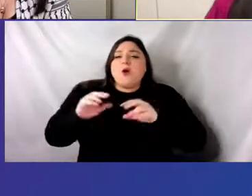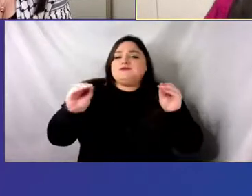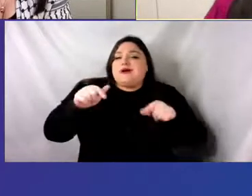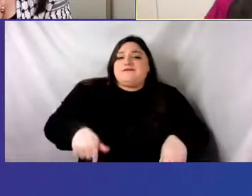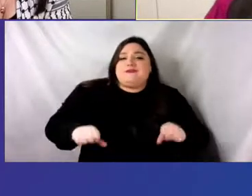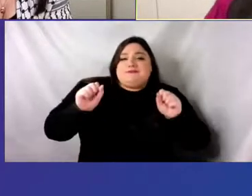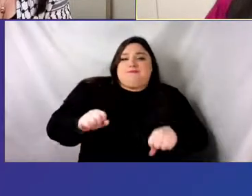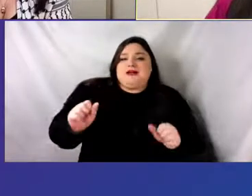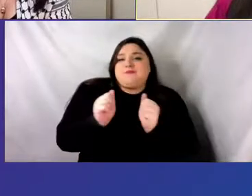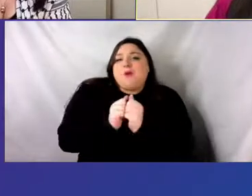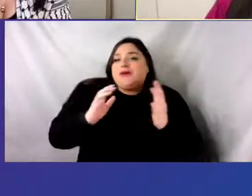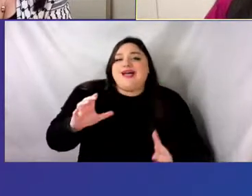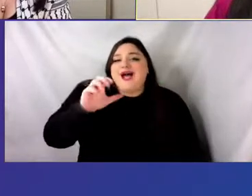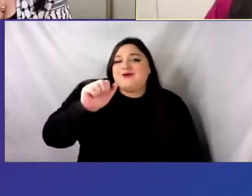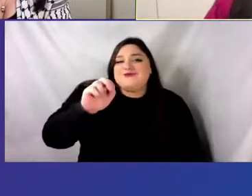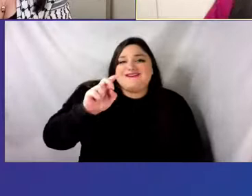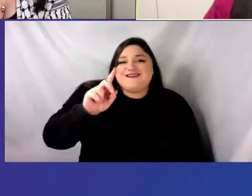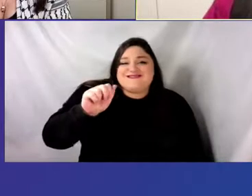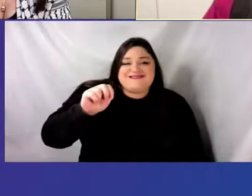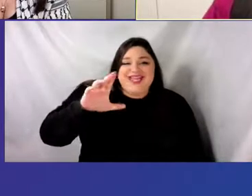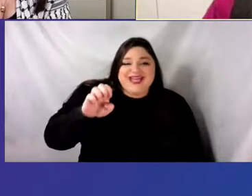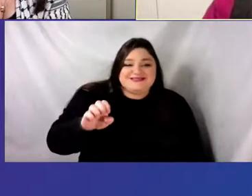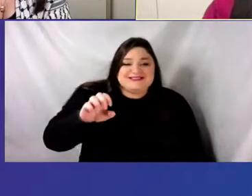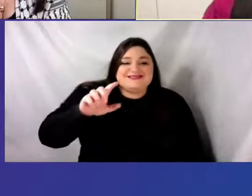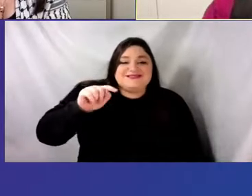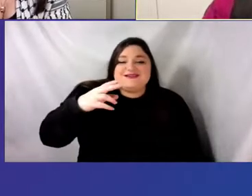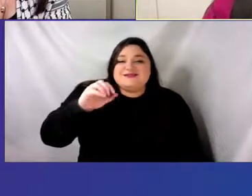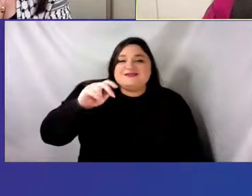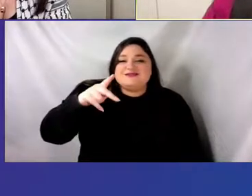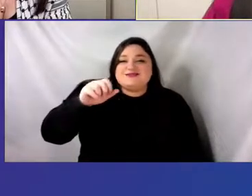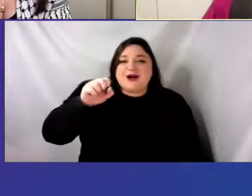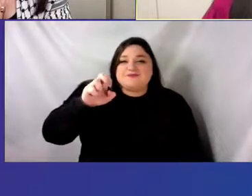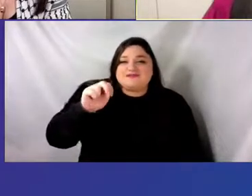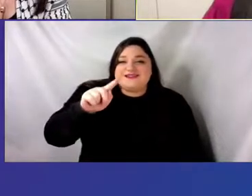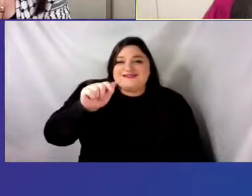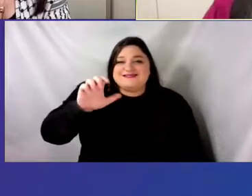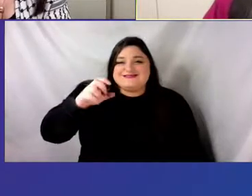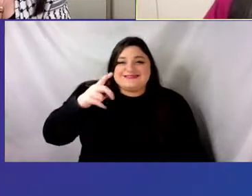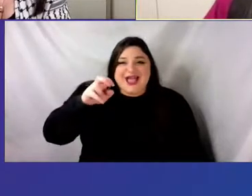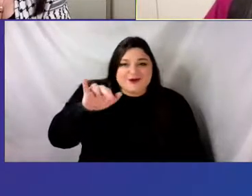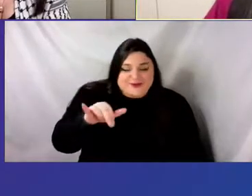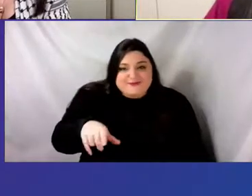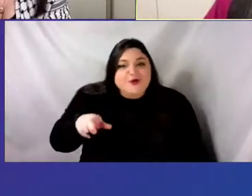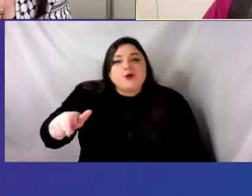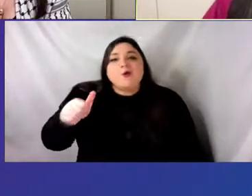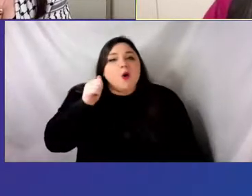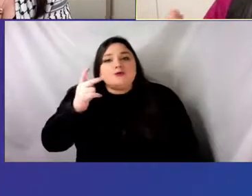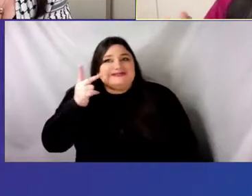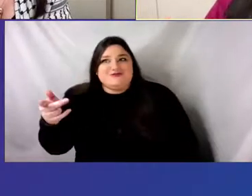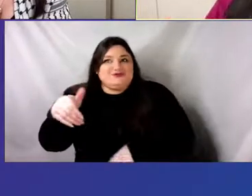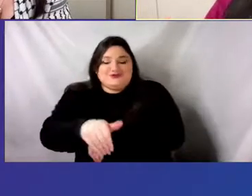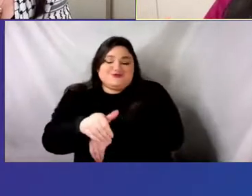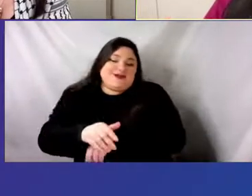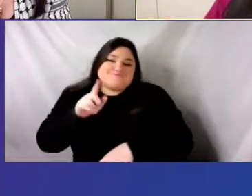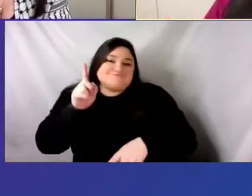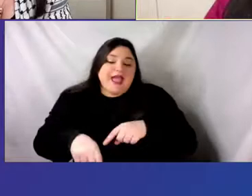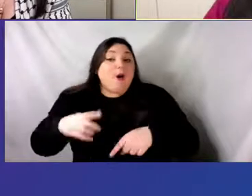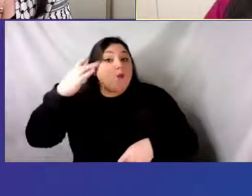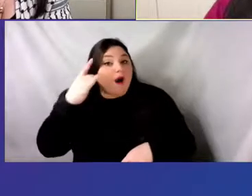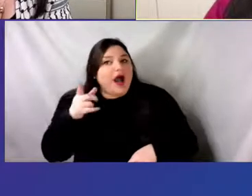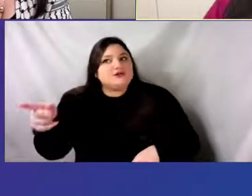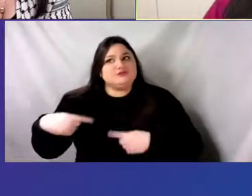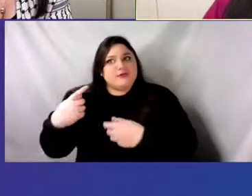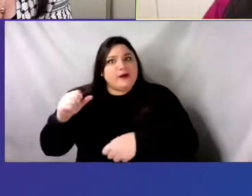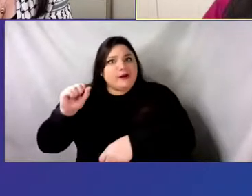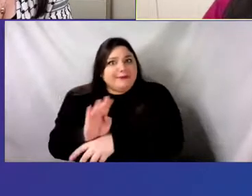seeing much of Candice tonight, because as she worked to create this weekend's program, she was also very busy welcoming a new addition